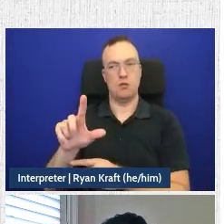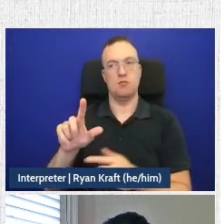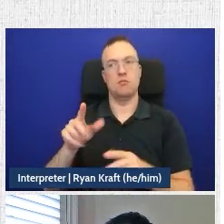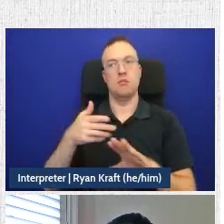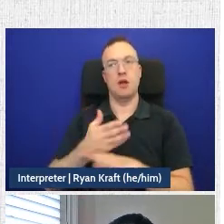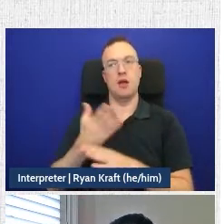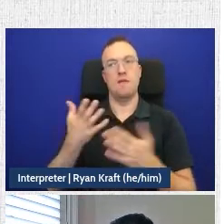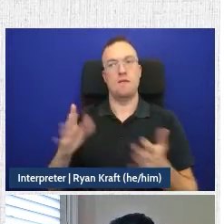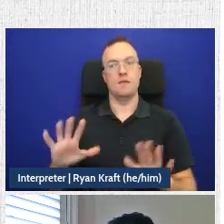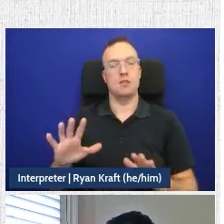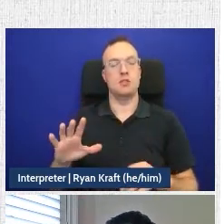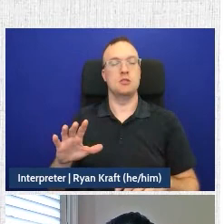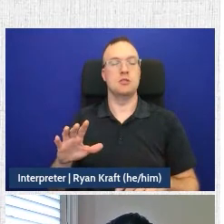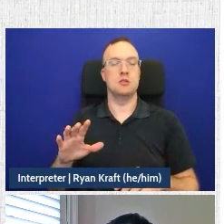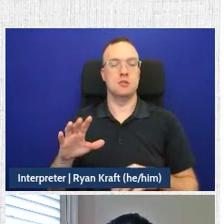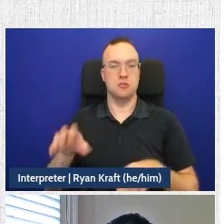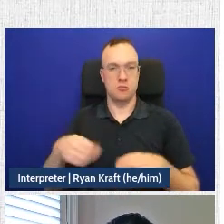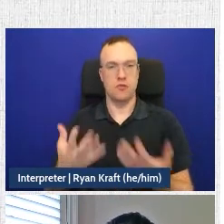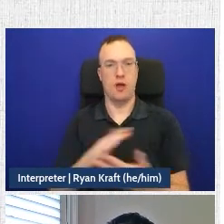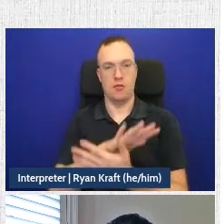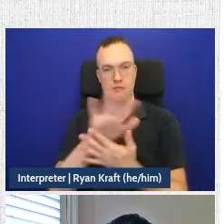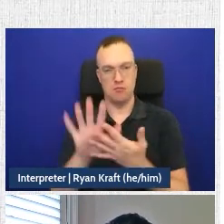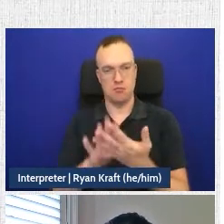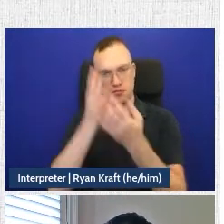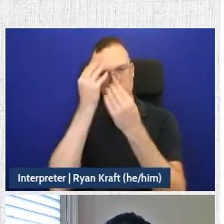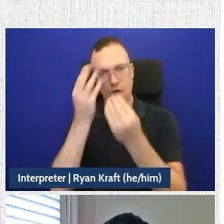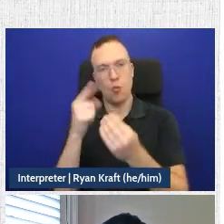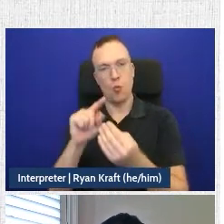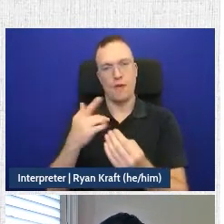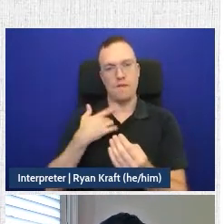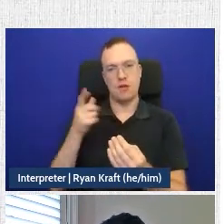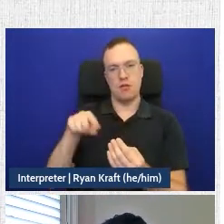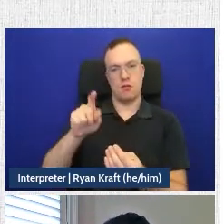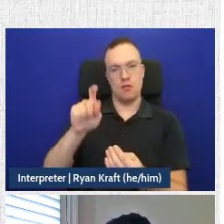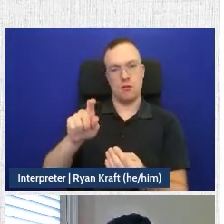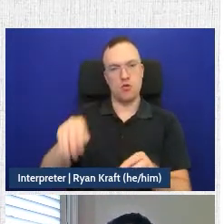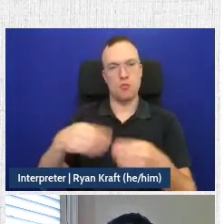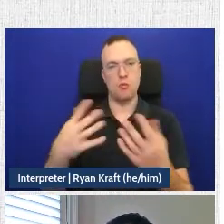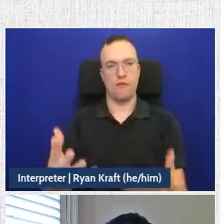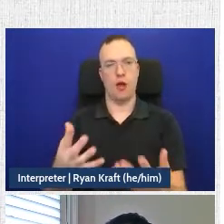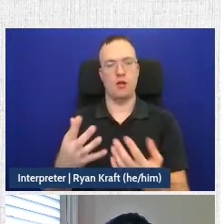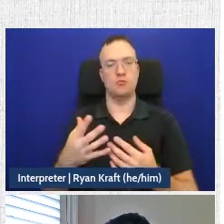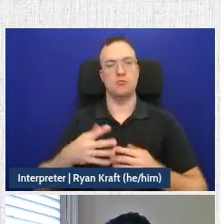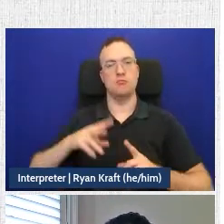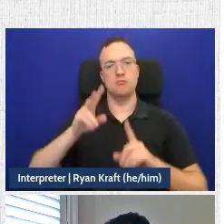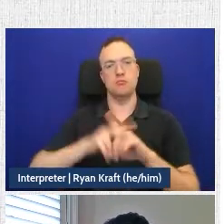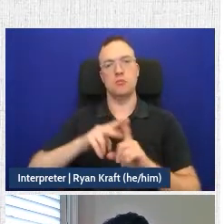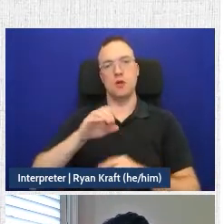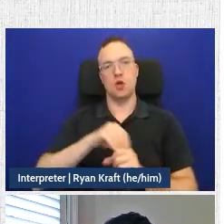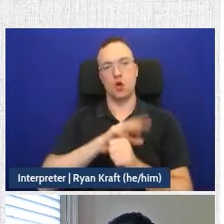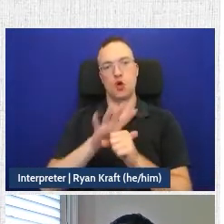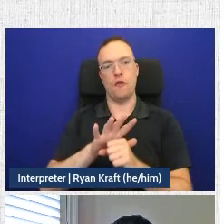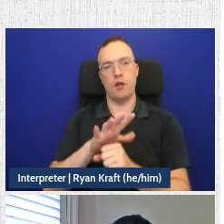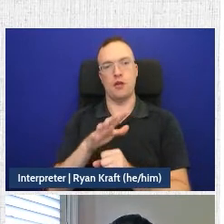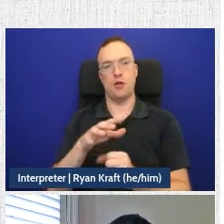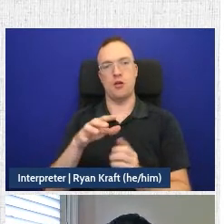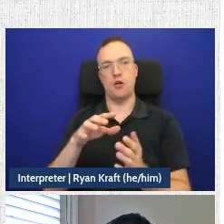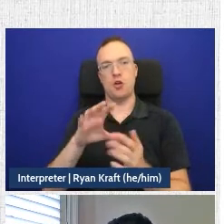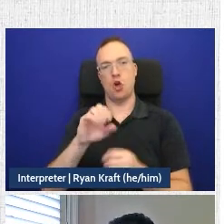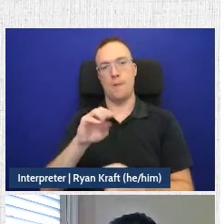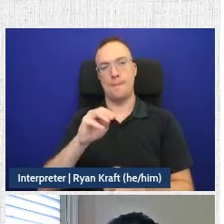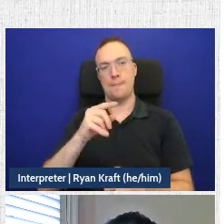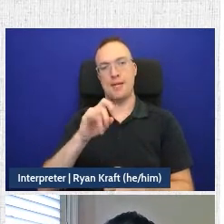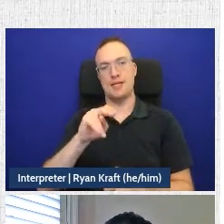we've provided users with all the materials that we believe they need to provide to file a COVID compensation scheme, a COVID